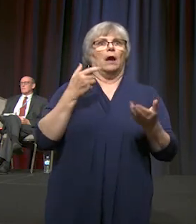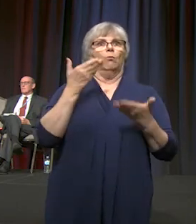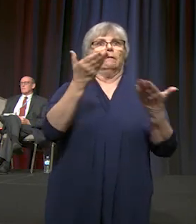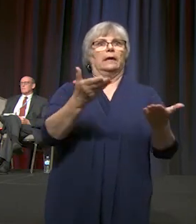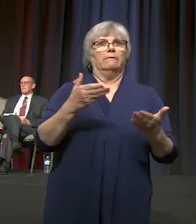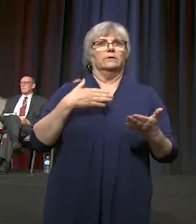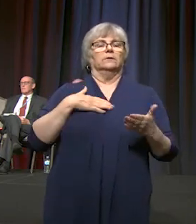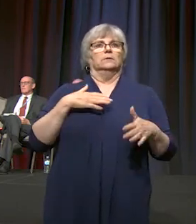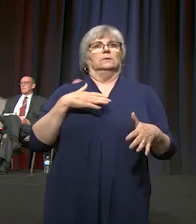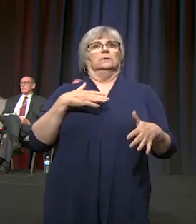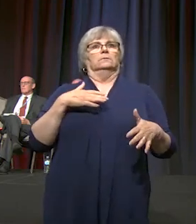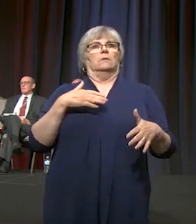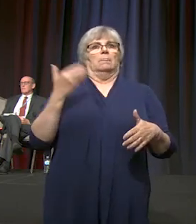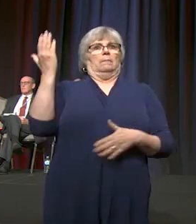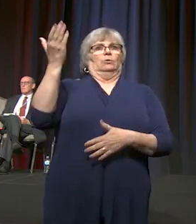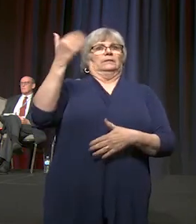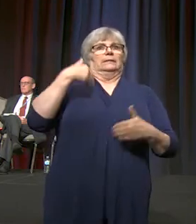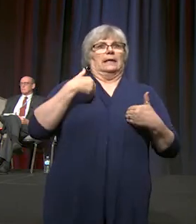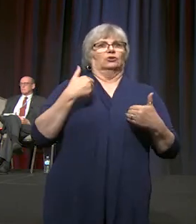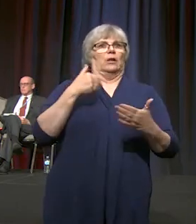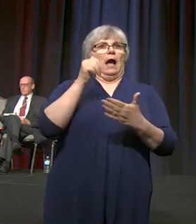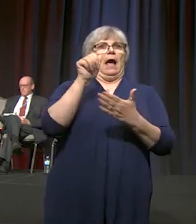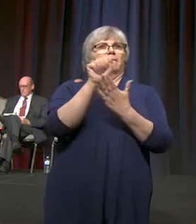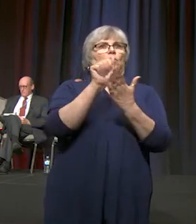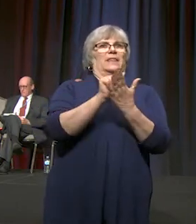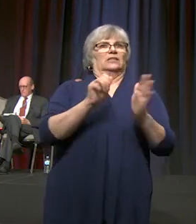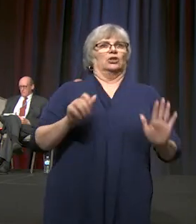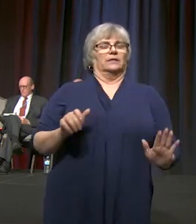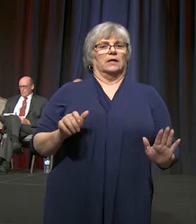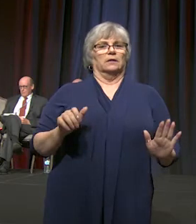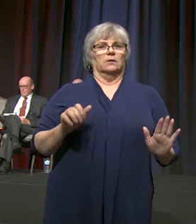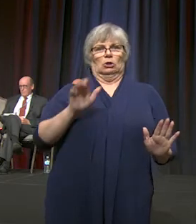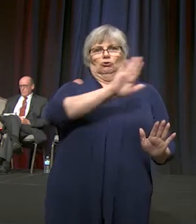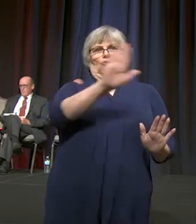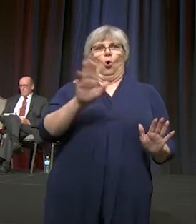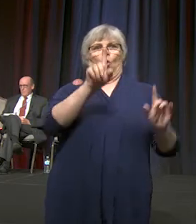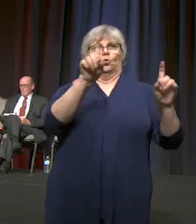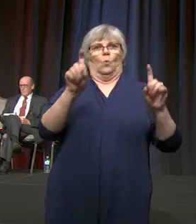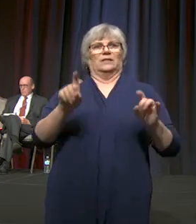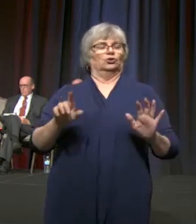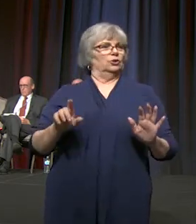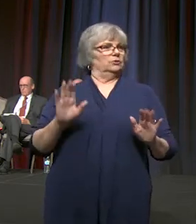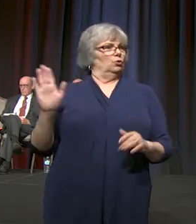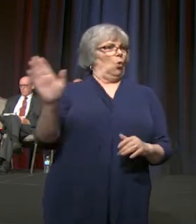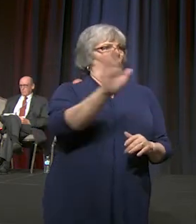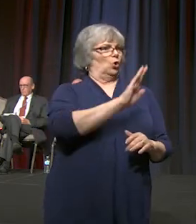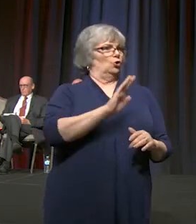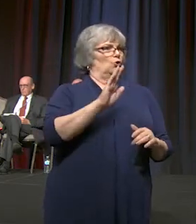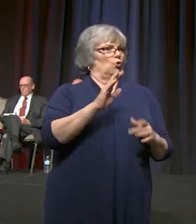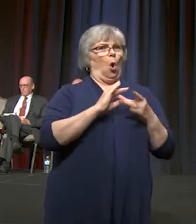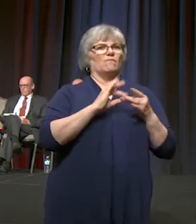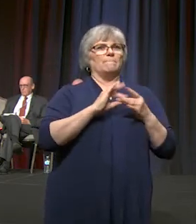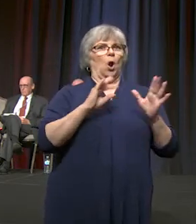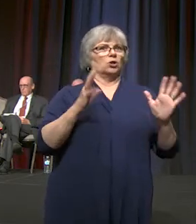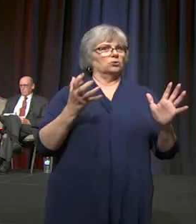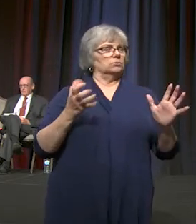the presentation that you have on the agenda, your own questions or your own remarks?